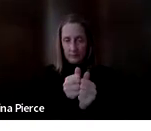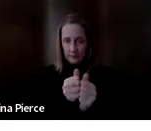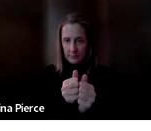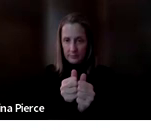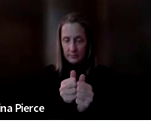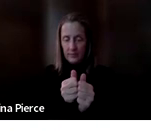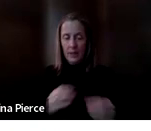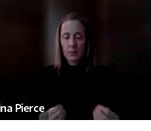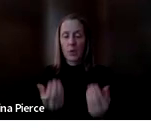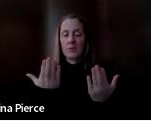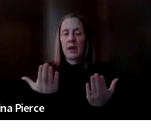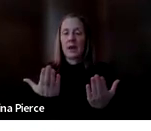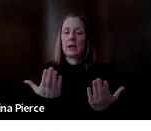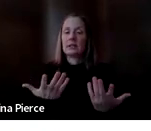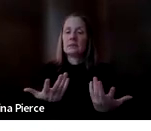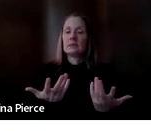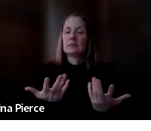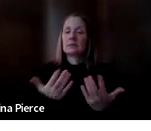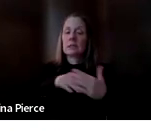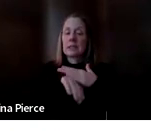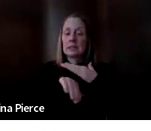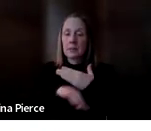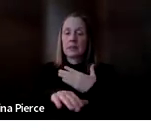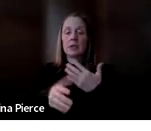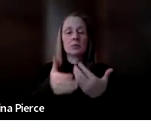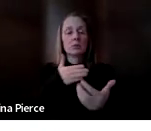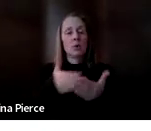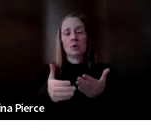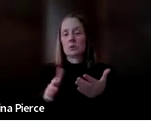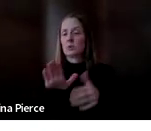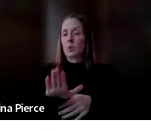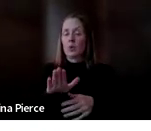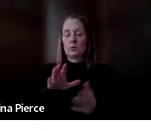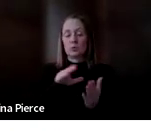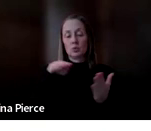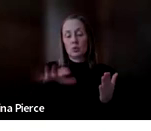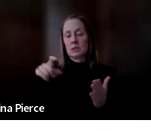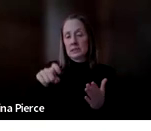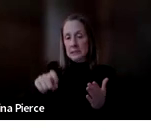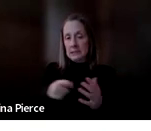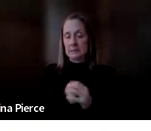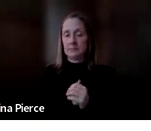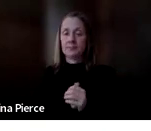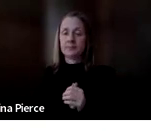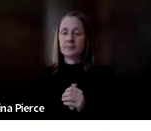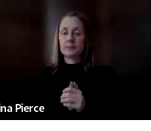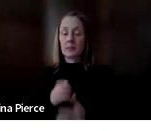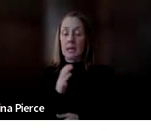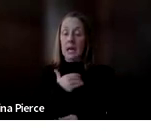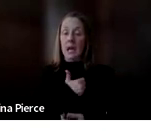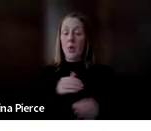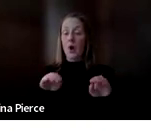works for every educator, regardless of your students' needs that you work with. Our office is